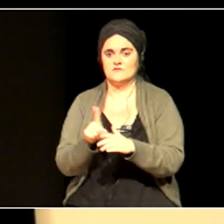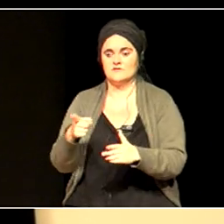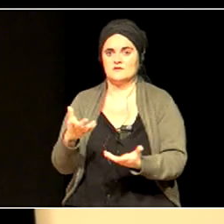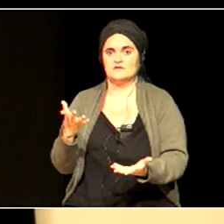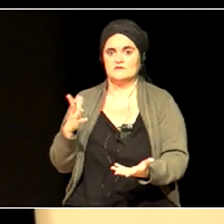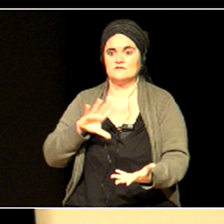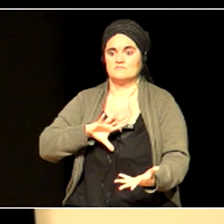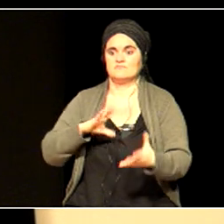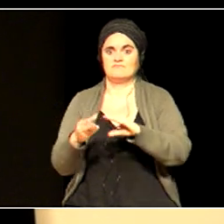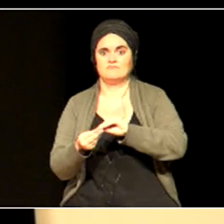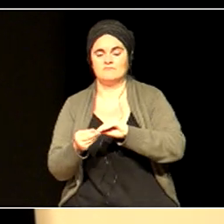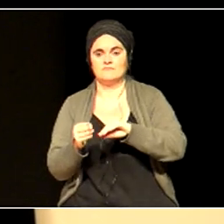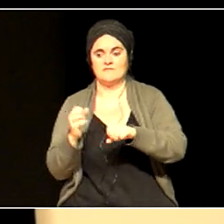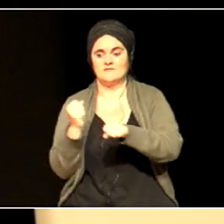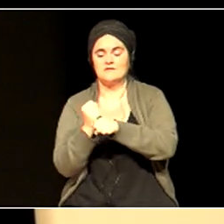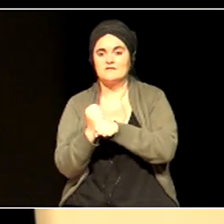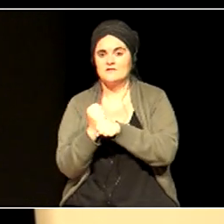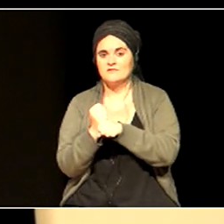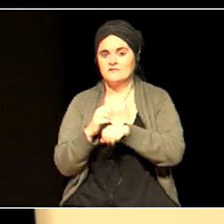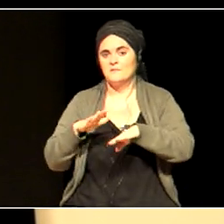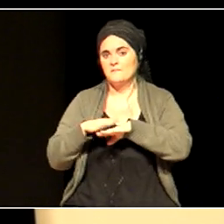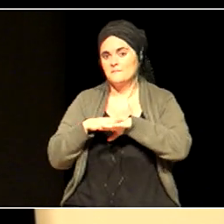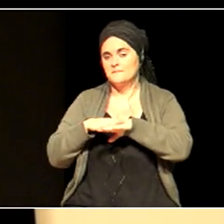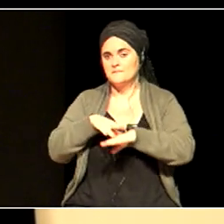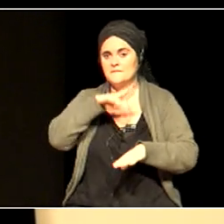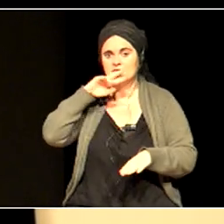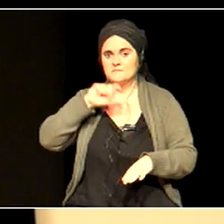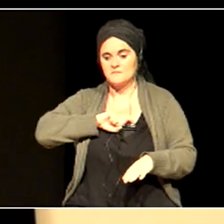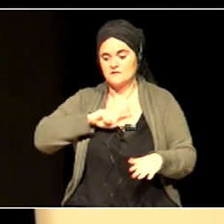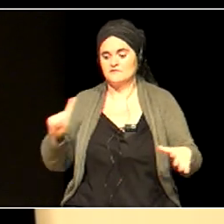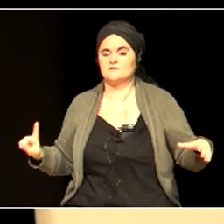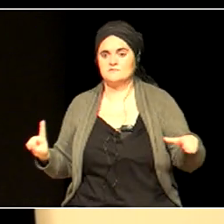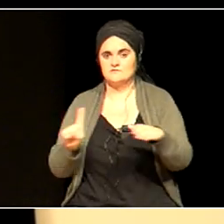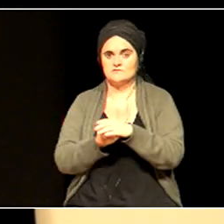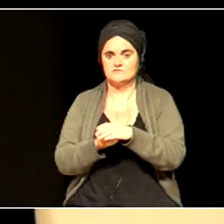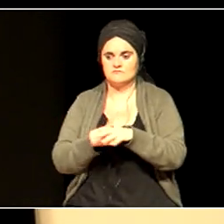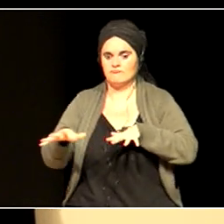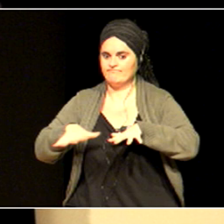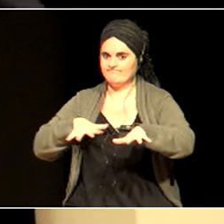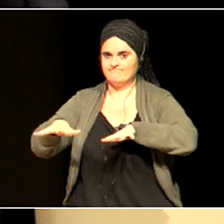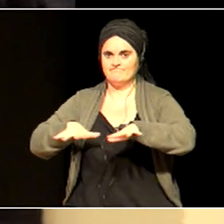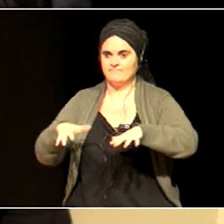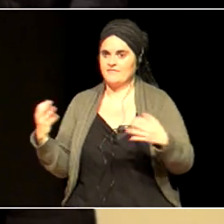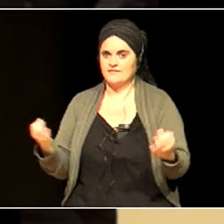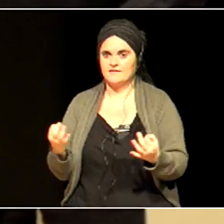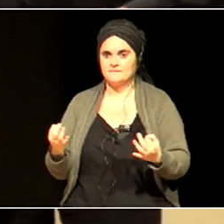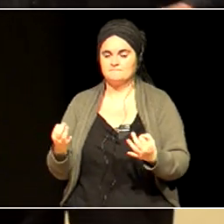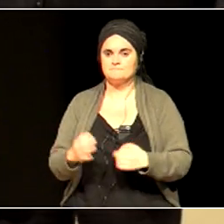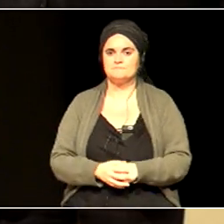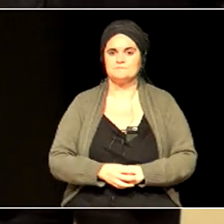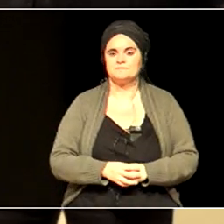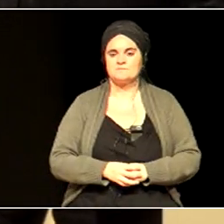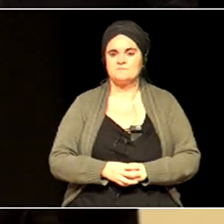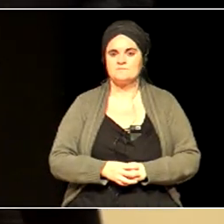inclusive values into action. And that's the heart of my work as it's